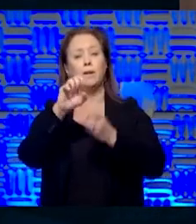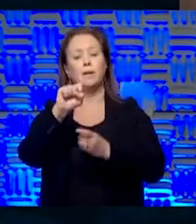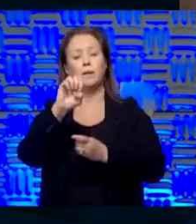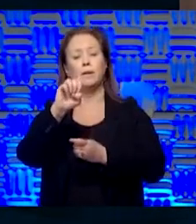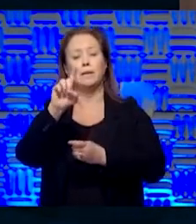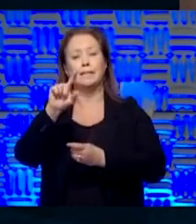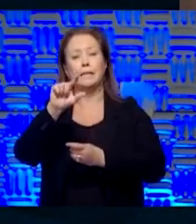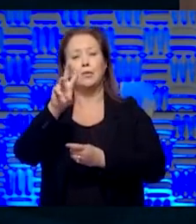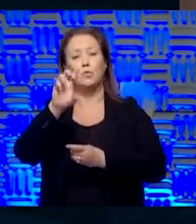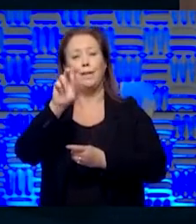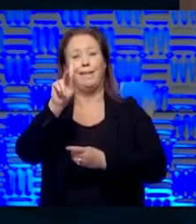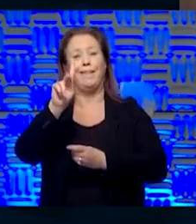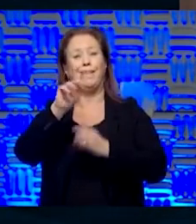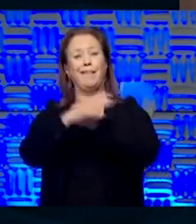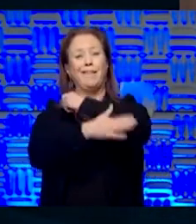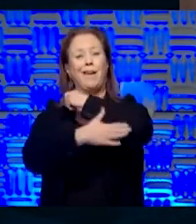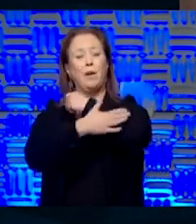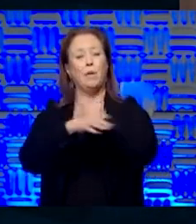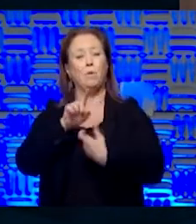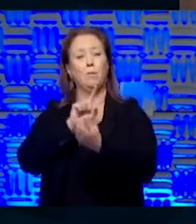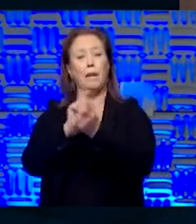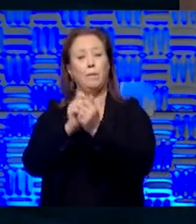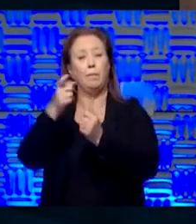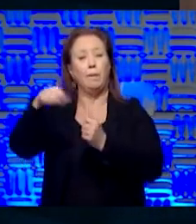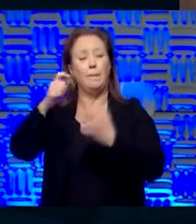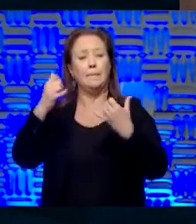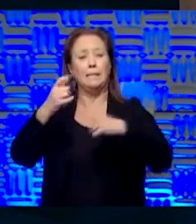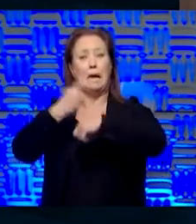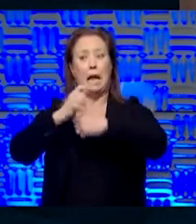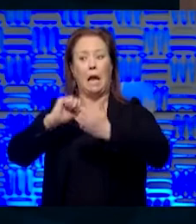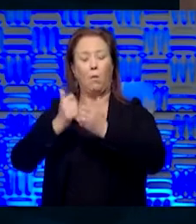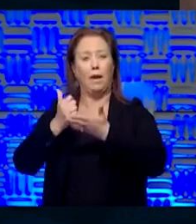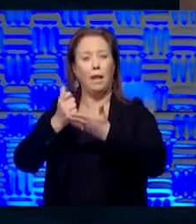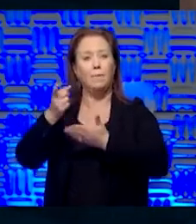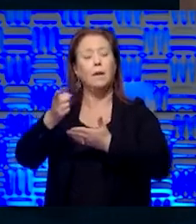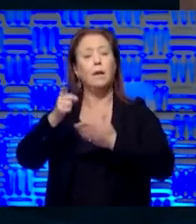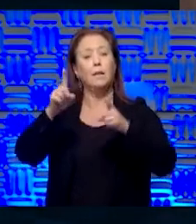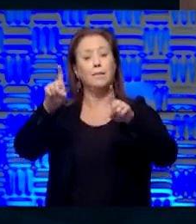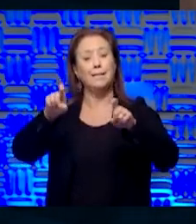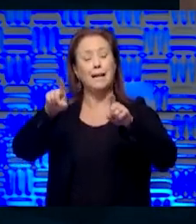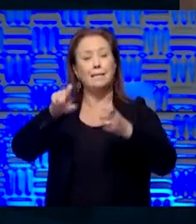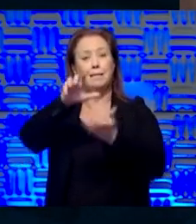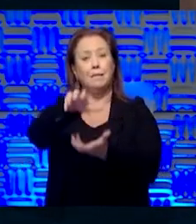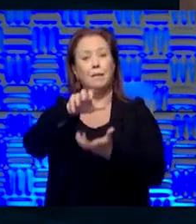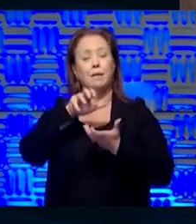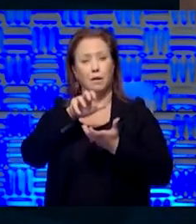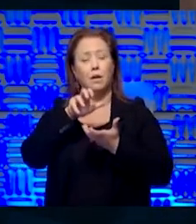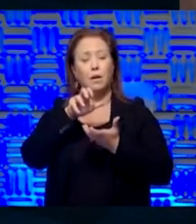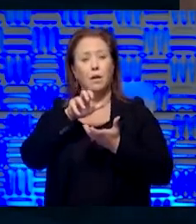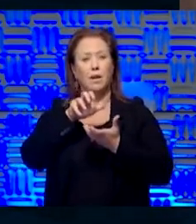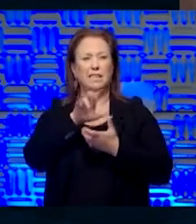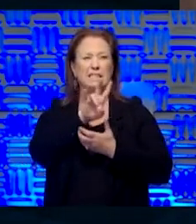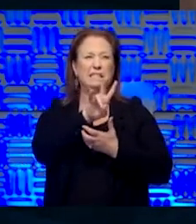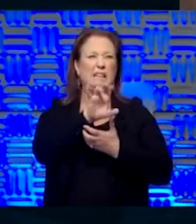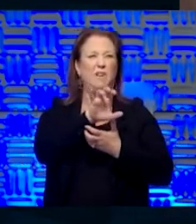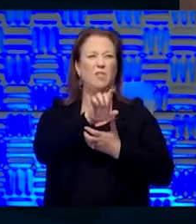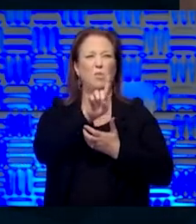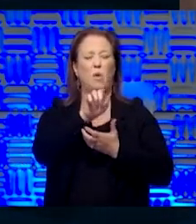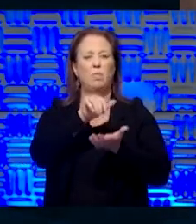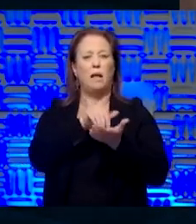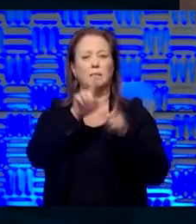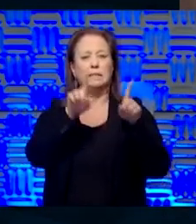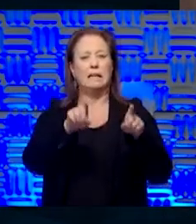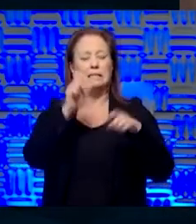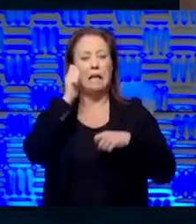today by phone to see what we can do to be helpful. Because when we get the test materials in, we will be able to do between 700 and 1,000